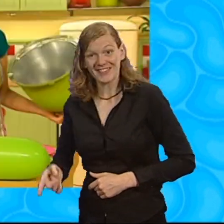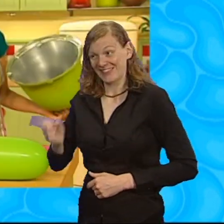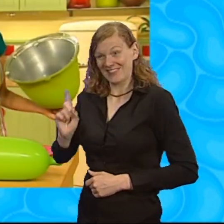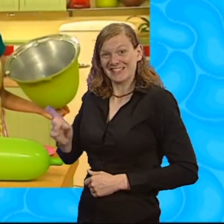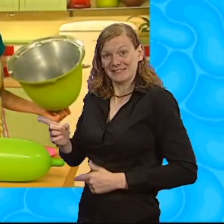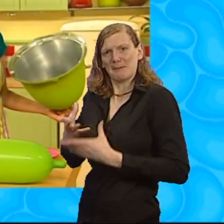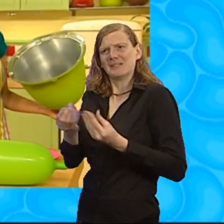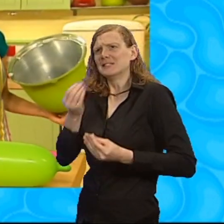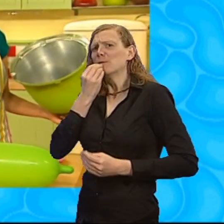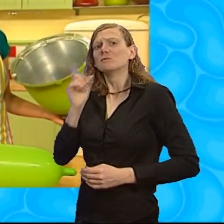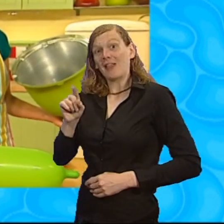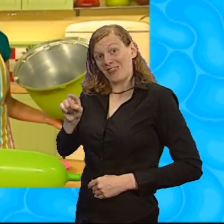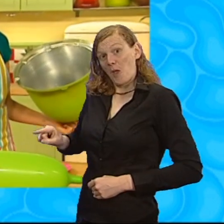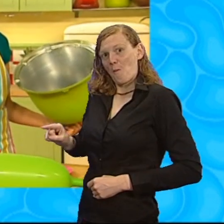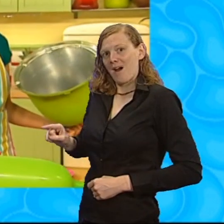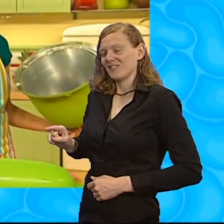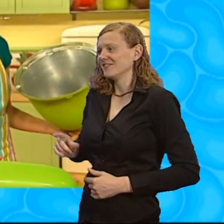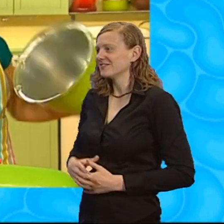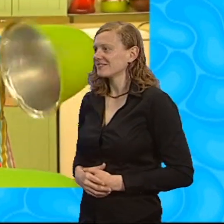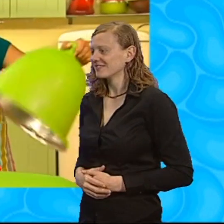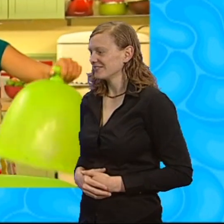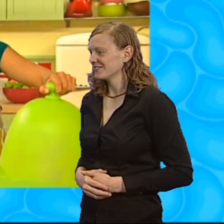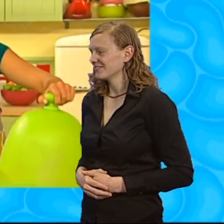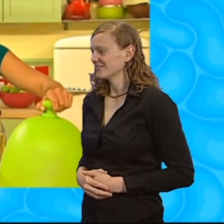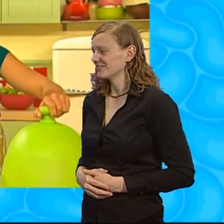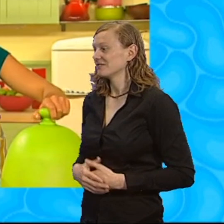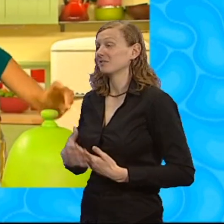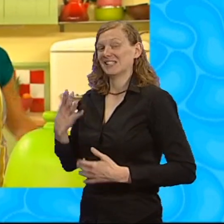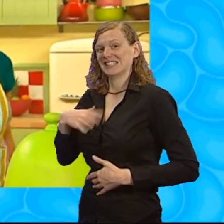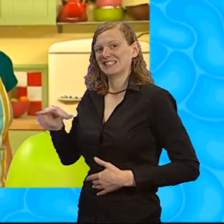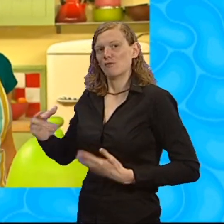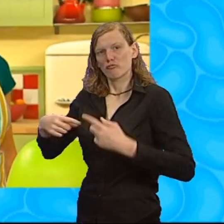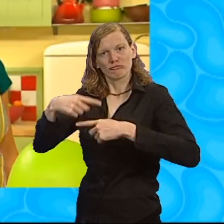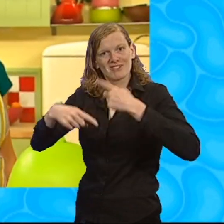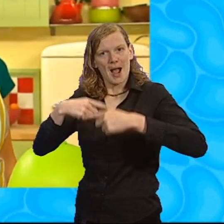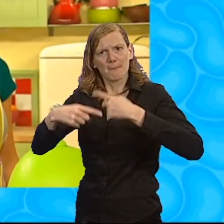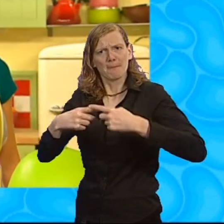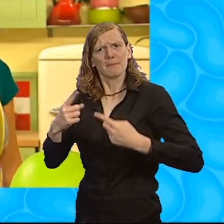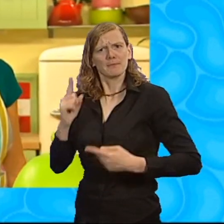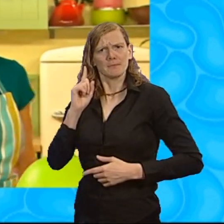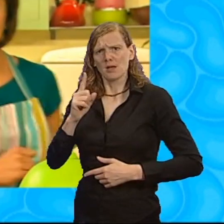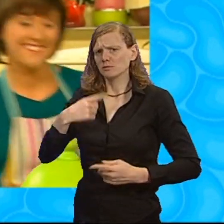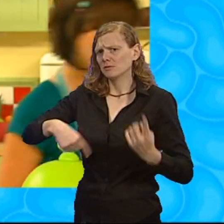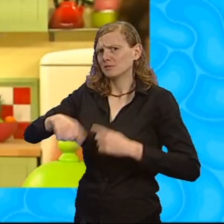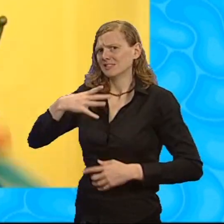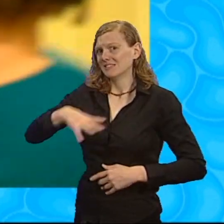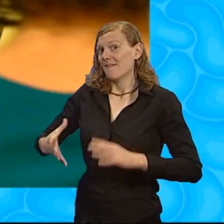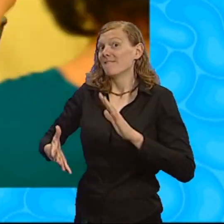bean. We're going to need some more of these in our spicy baked wrap. Let's go and find out how they grow in the I Can Cook Garden.